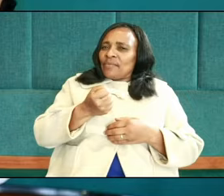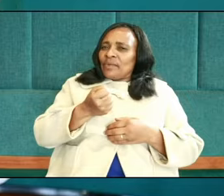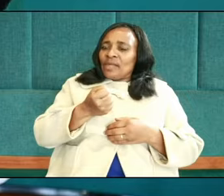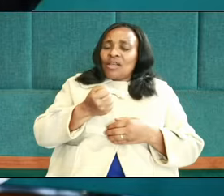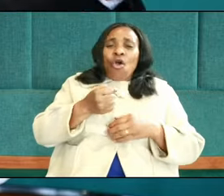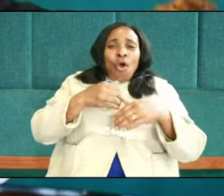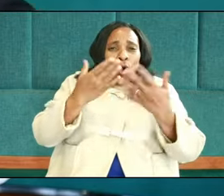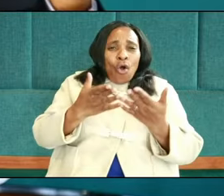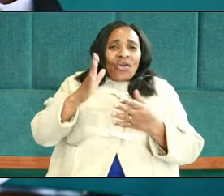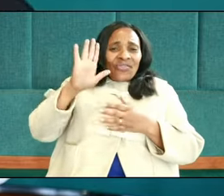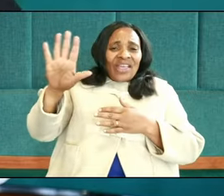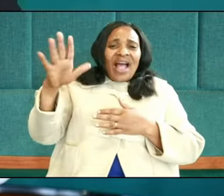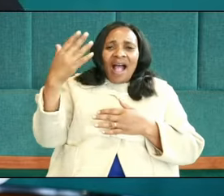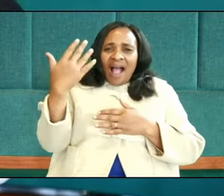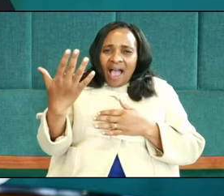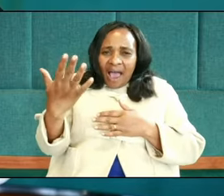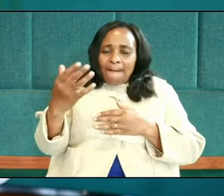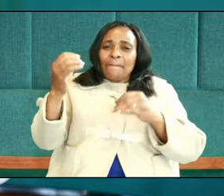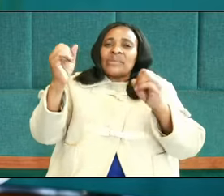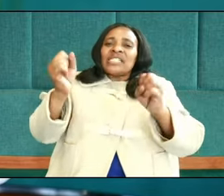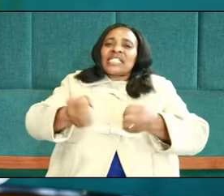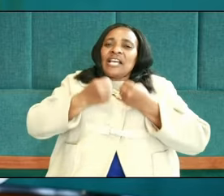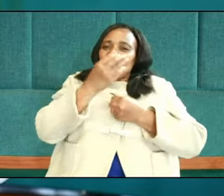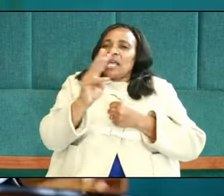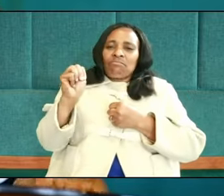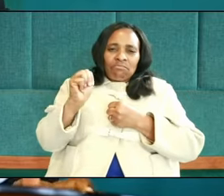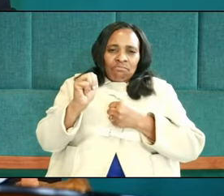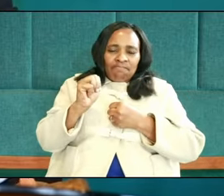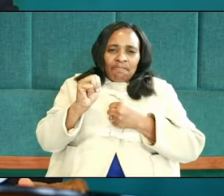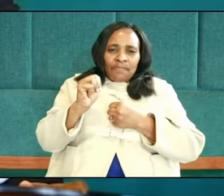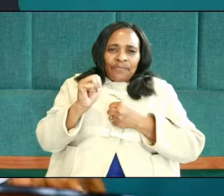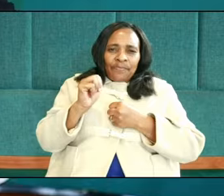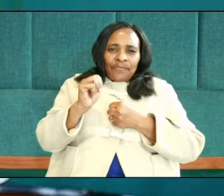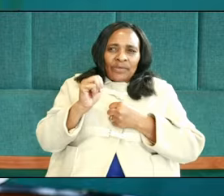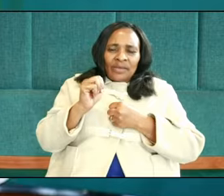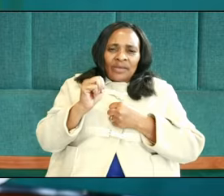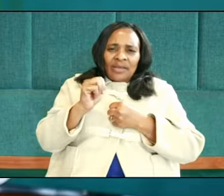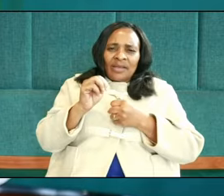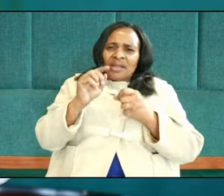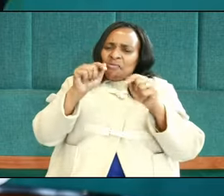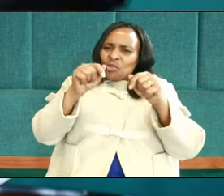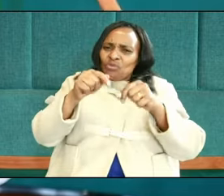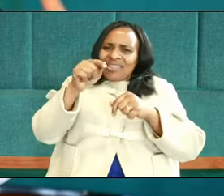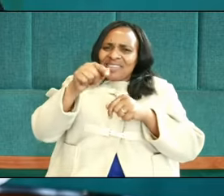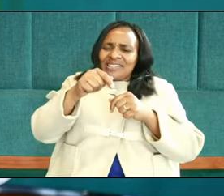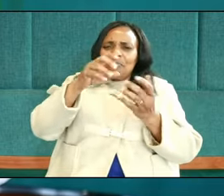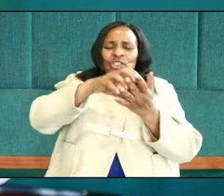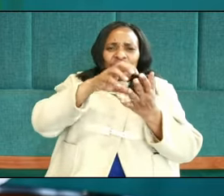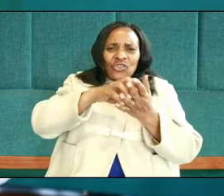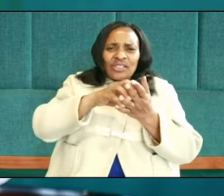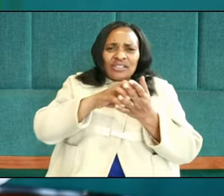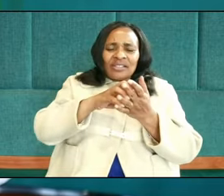did their own arm save them. They did not gain possession,